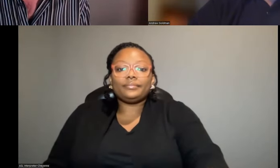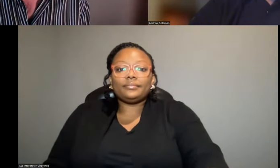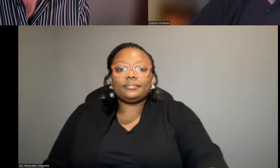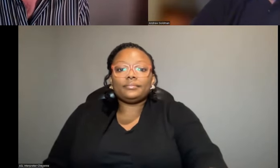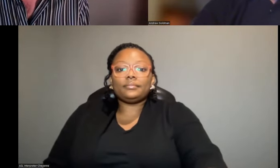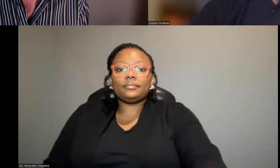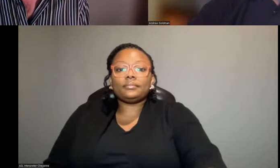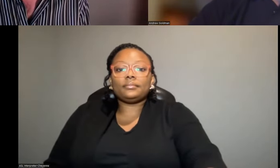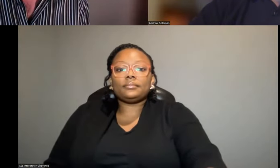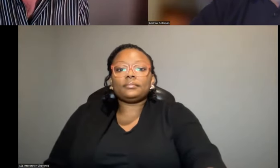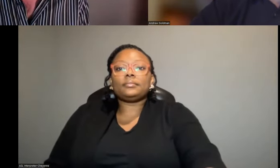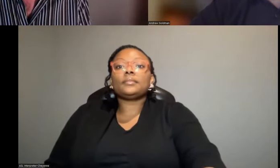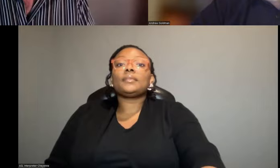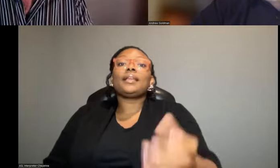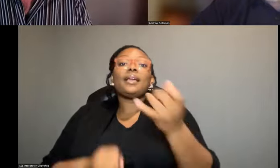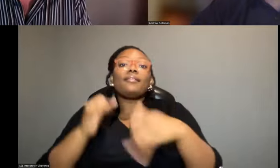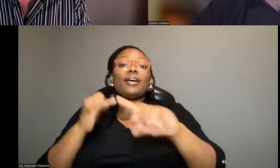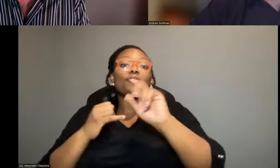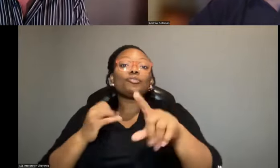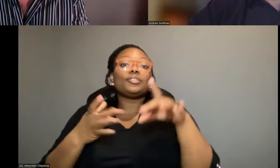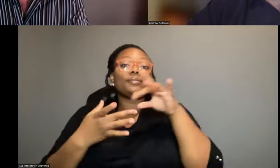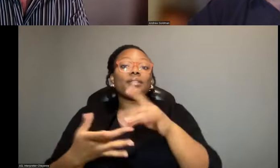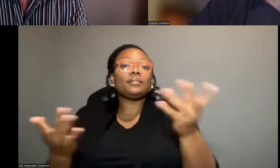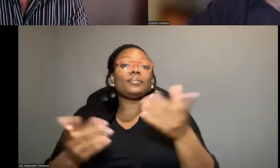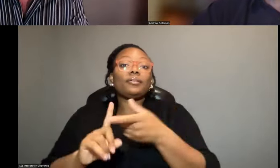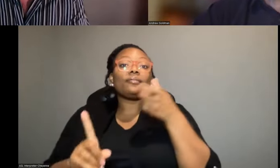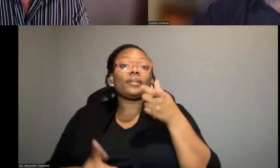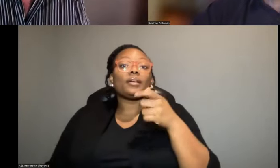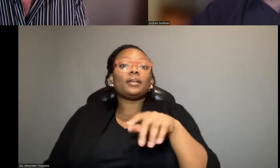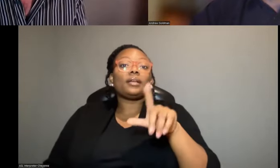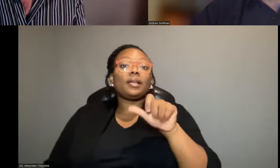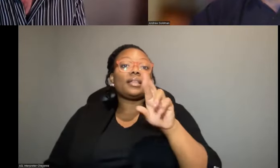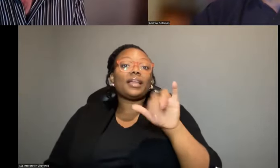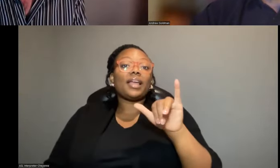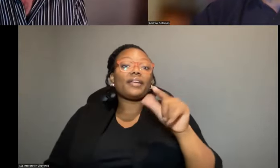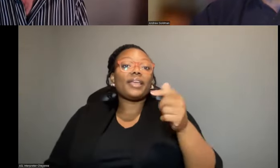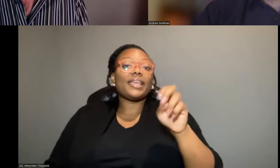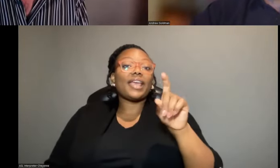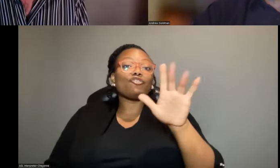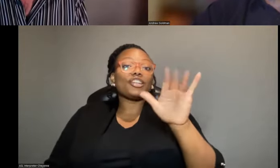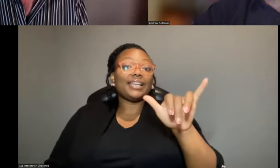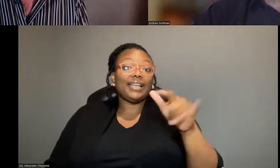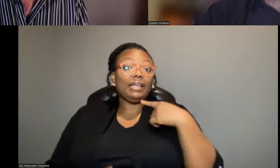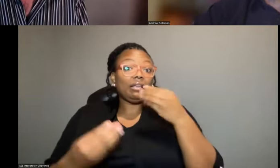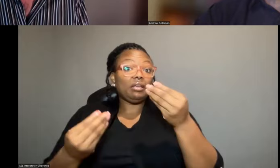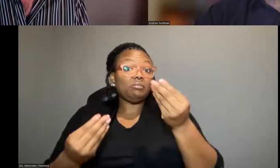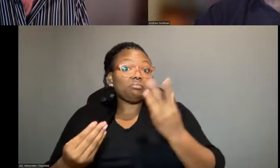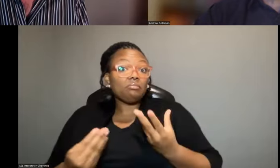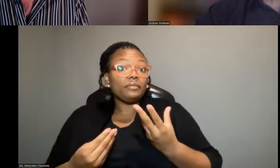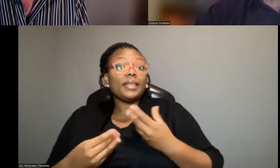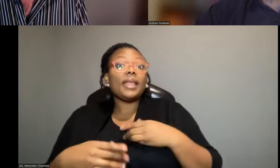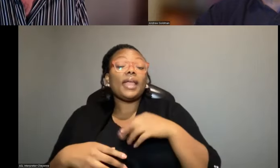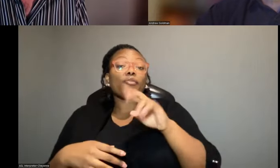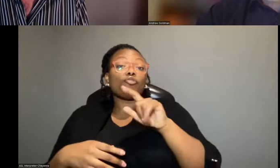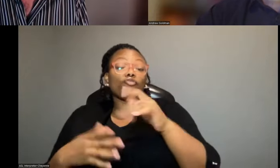OK, one final question related actually is from Larry Garrity. Can you tell whether the rate of disease